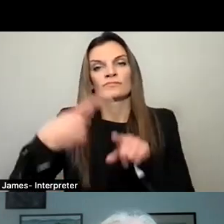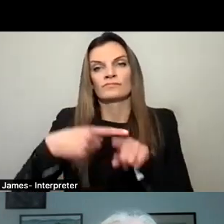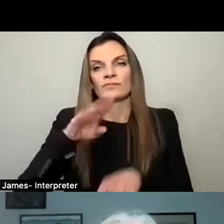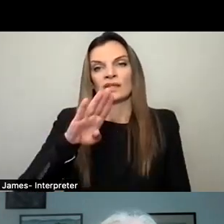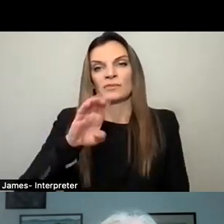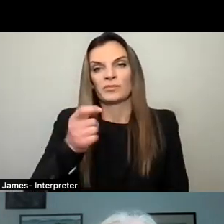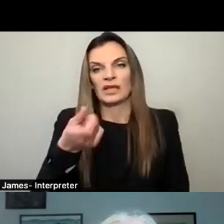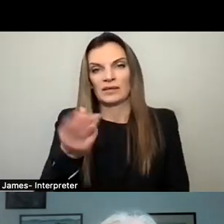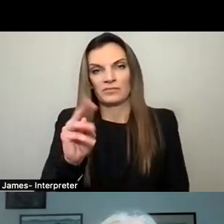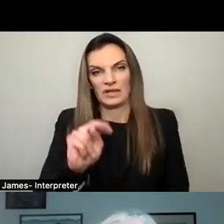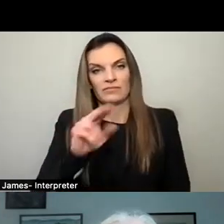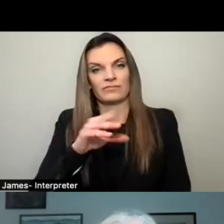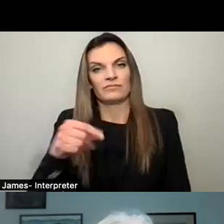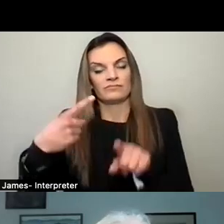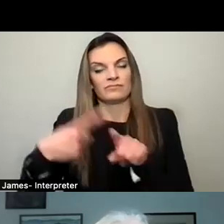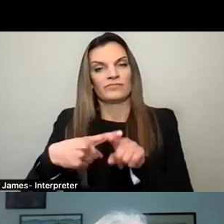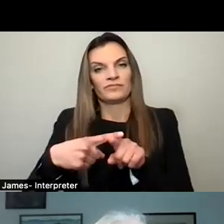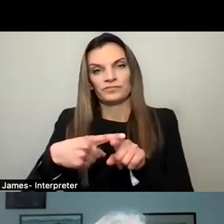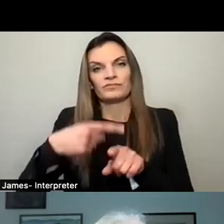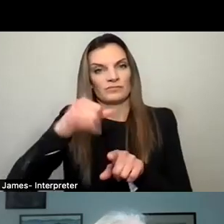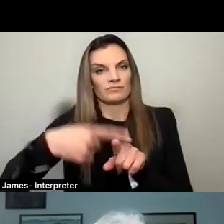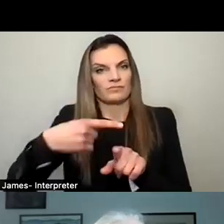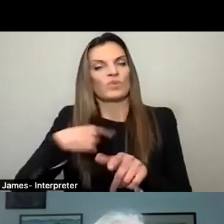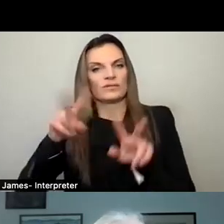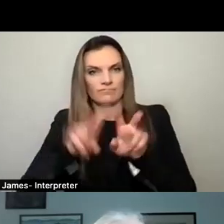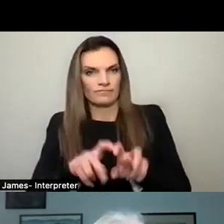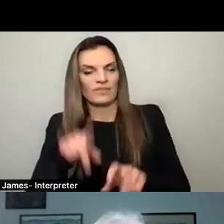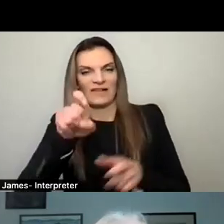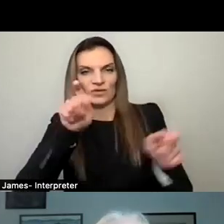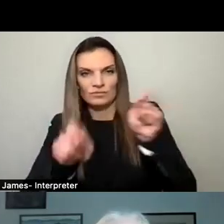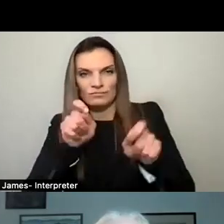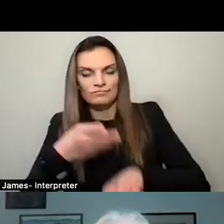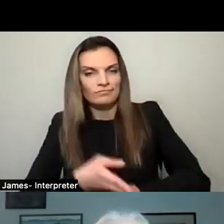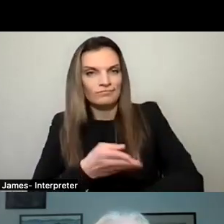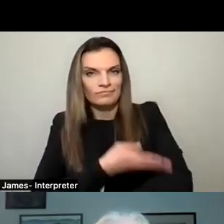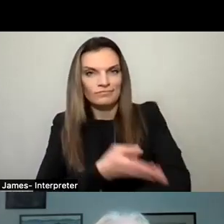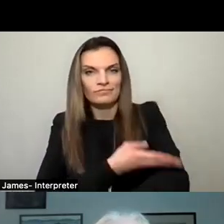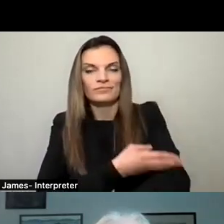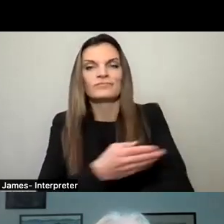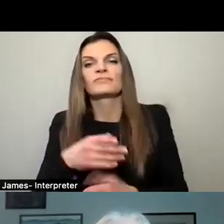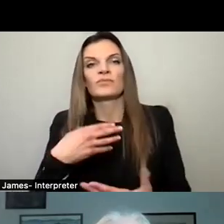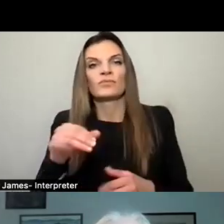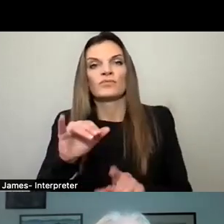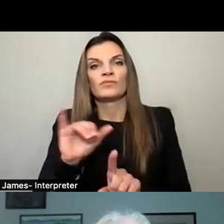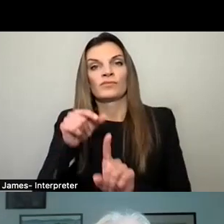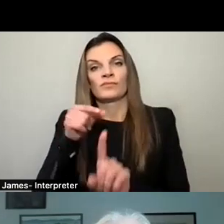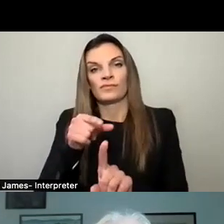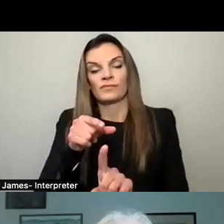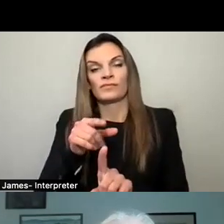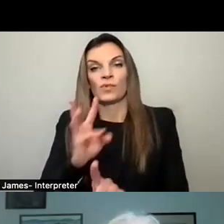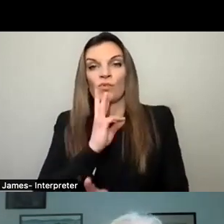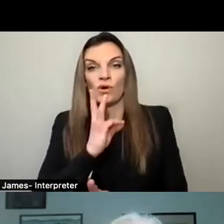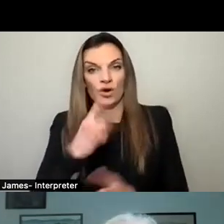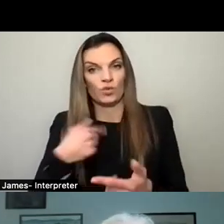and Picanica as one of the ones identified by a traffic study. Additionally, we have made changes to our water to increase our water capacity